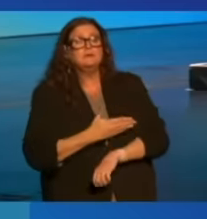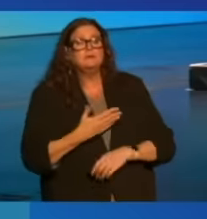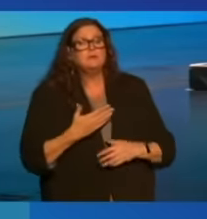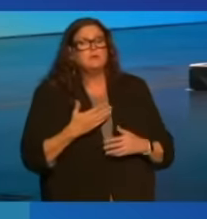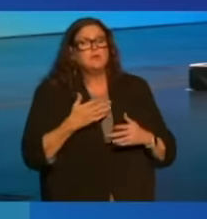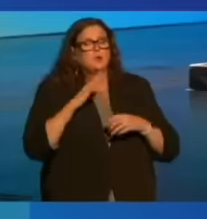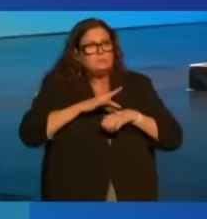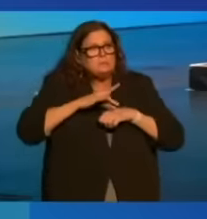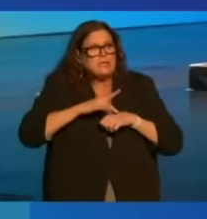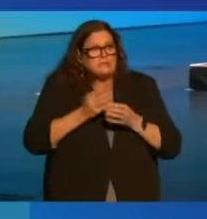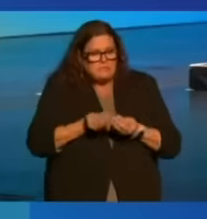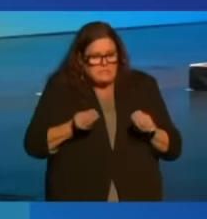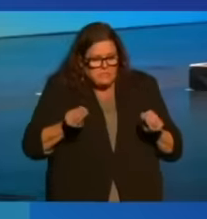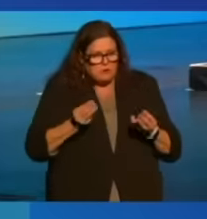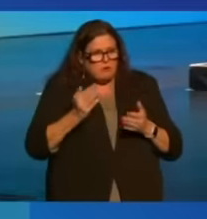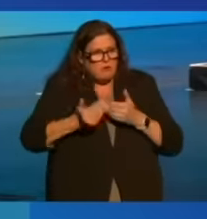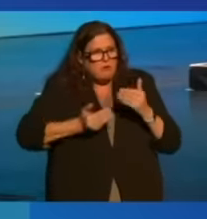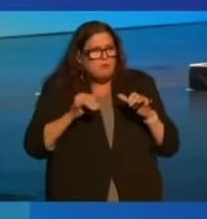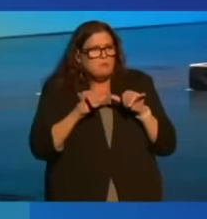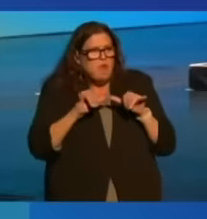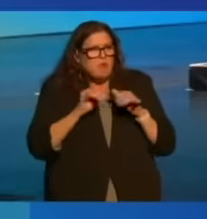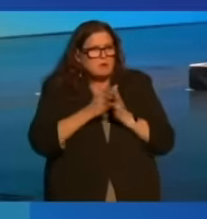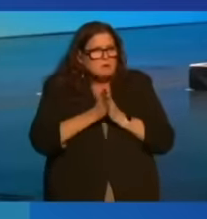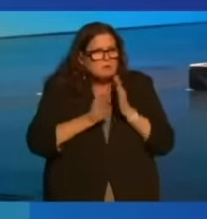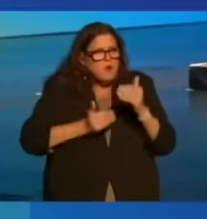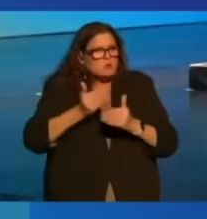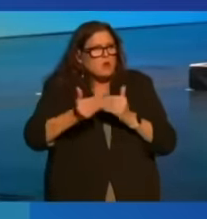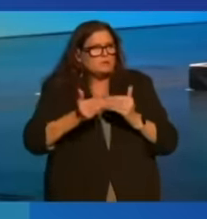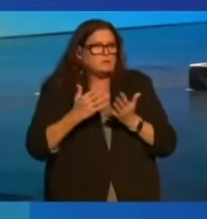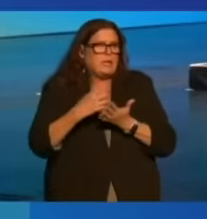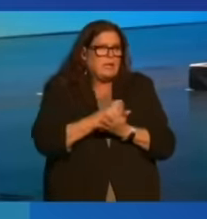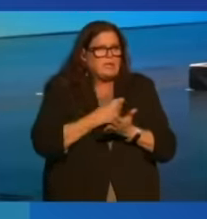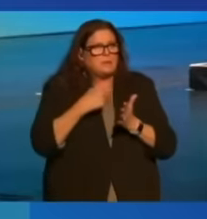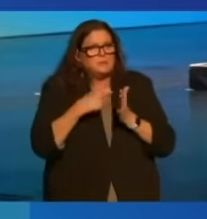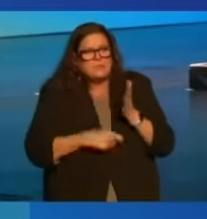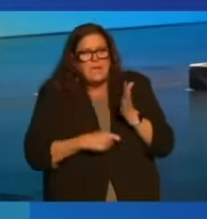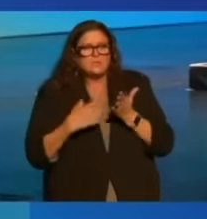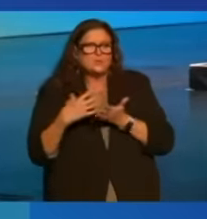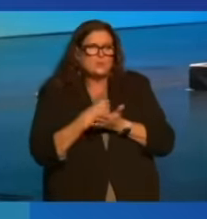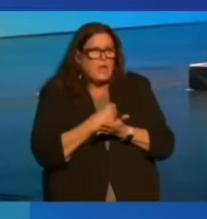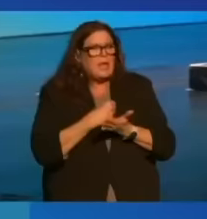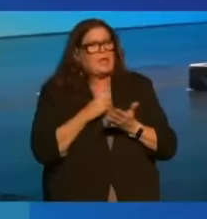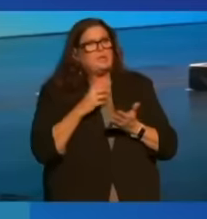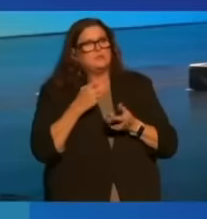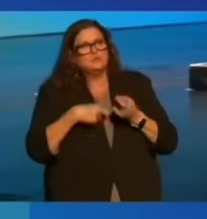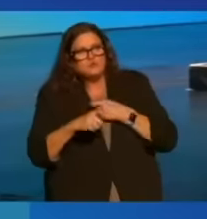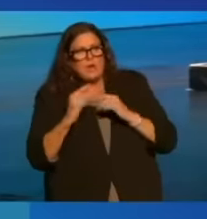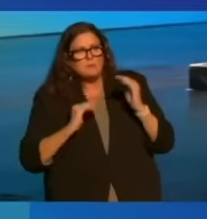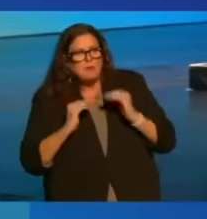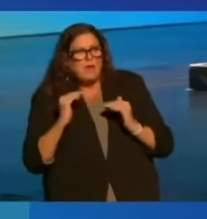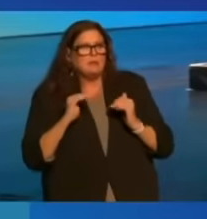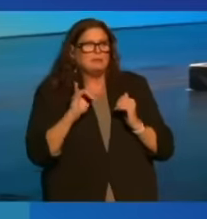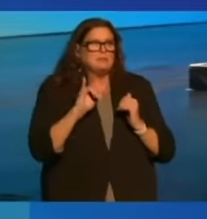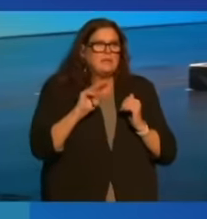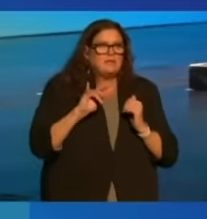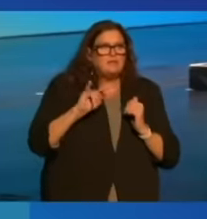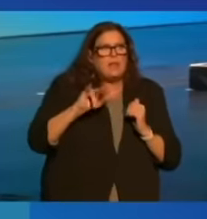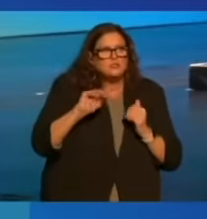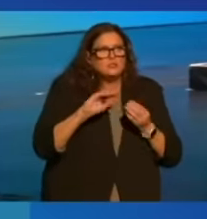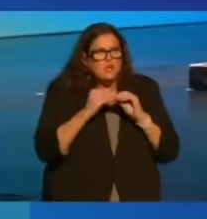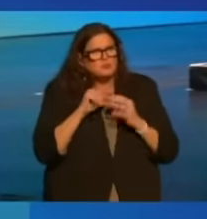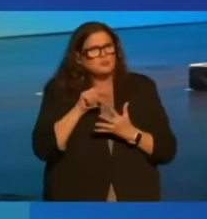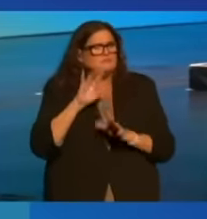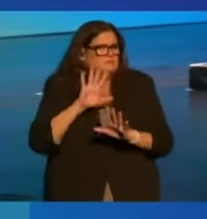the material measures of progress, income and taxes and wages and trade balances and the latest inflation numbers. And that is